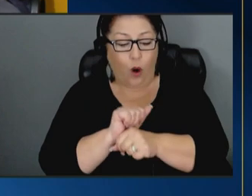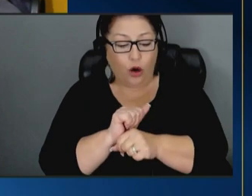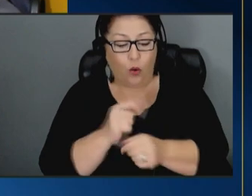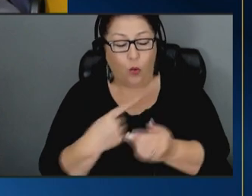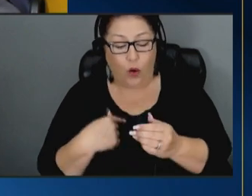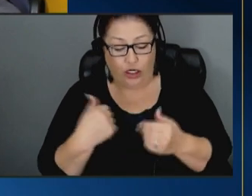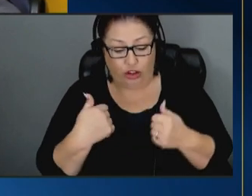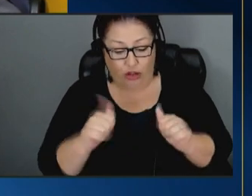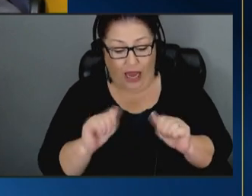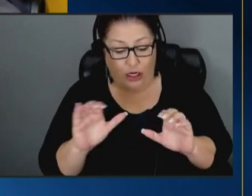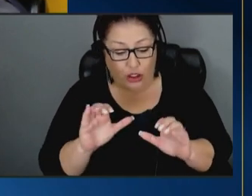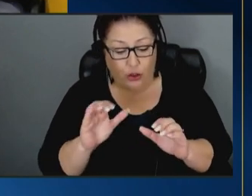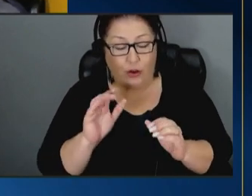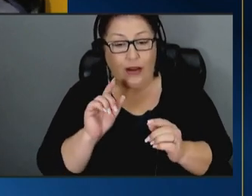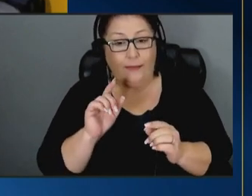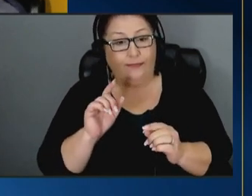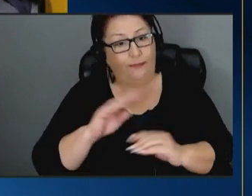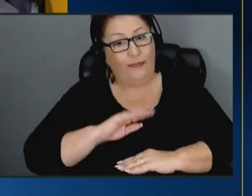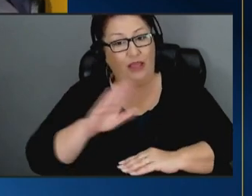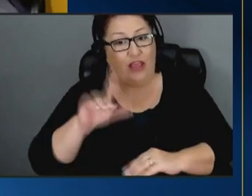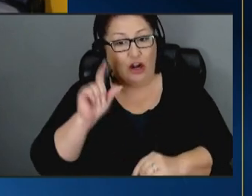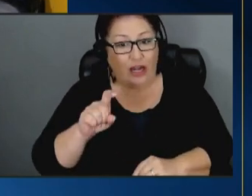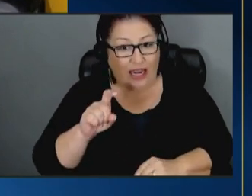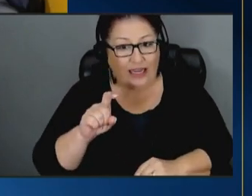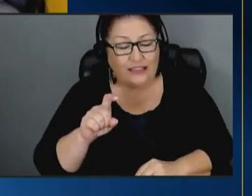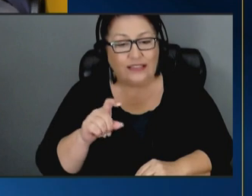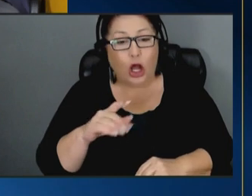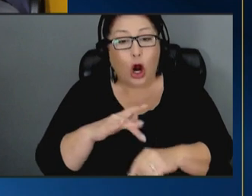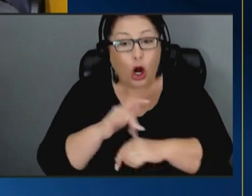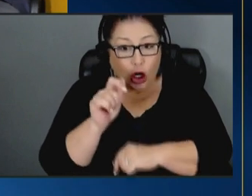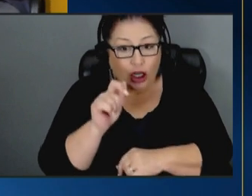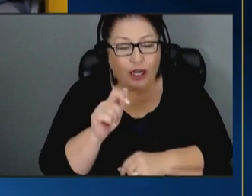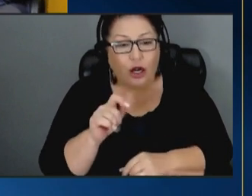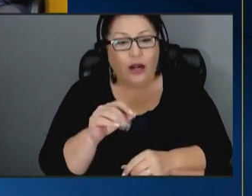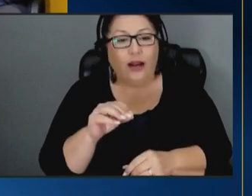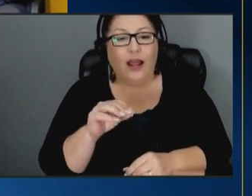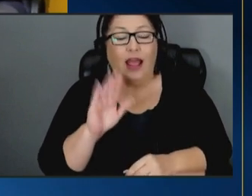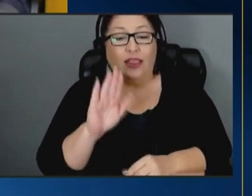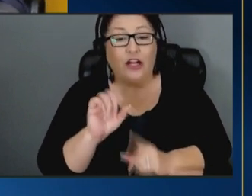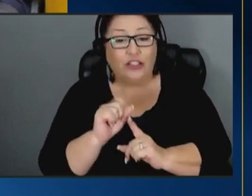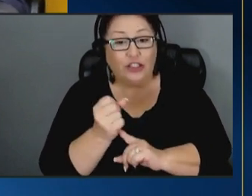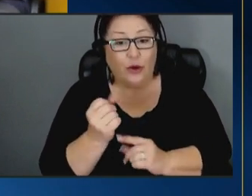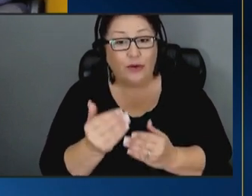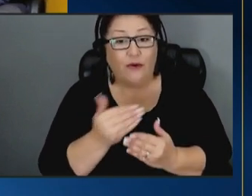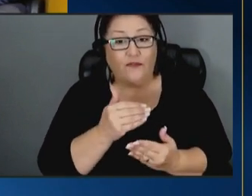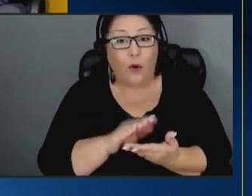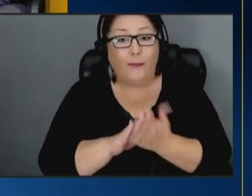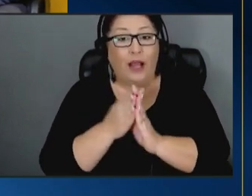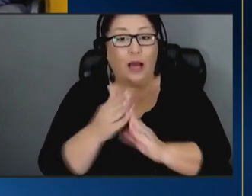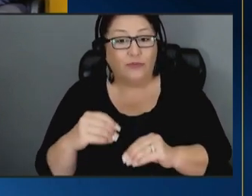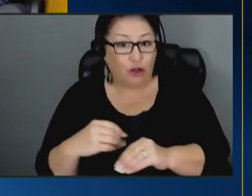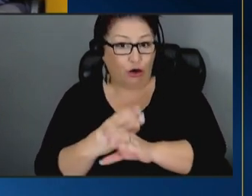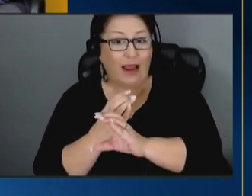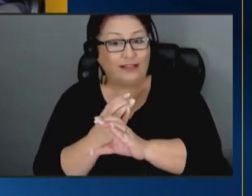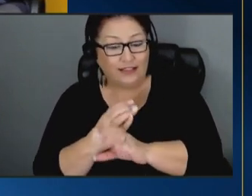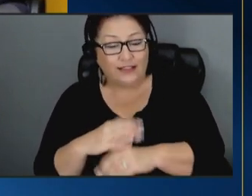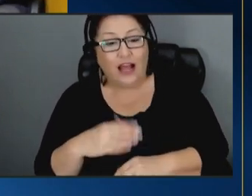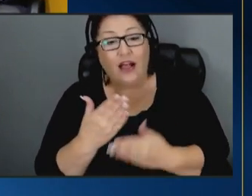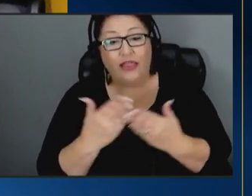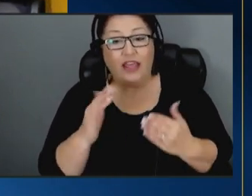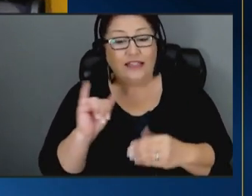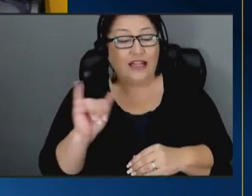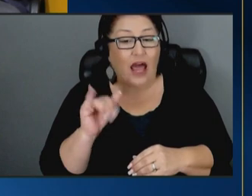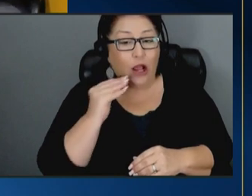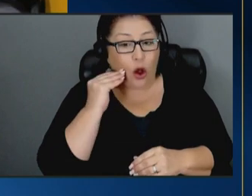and meet them um sort of in their crisis or in their situation before it turns into crisis and things like family or home visitation is super important